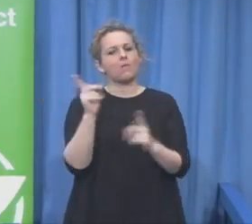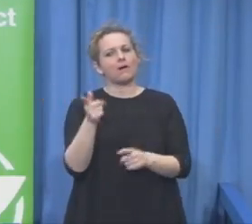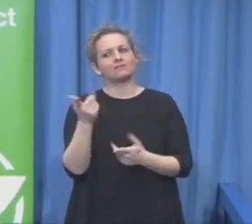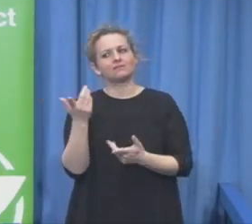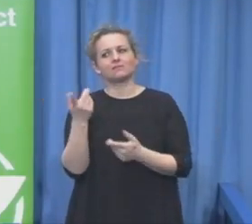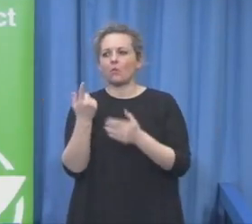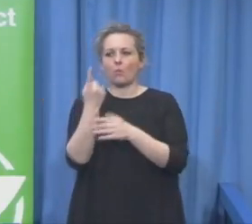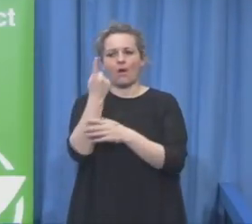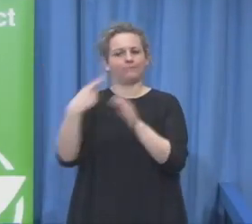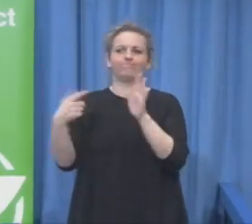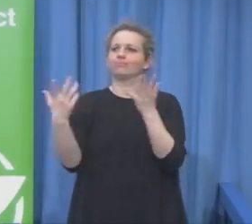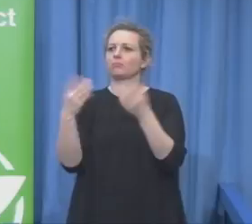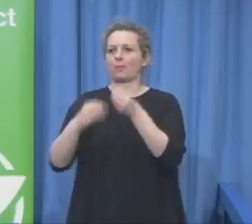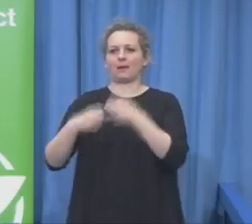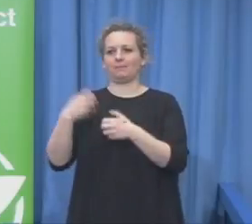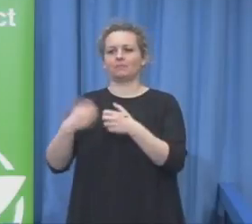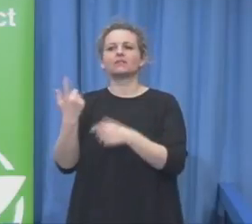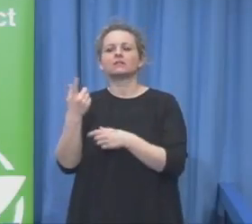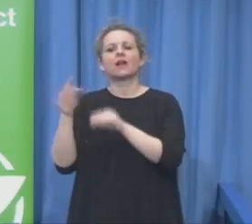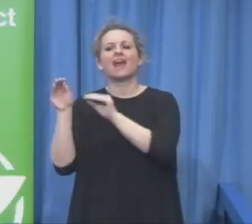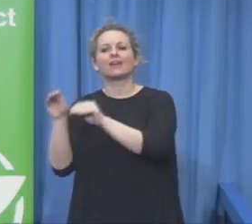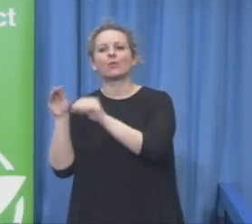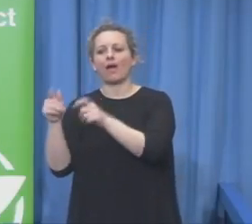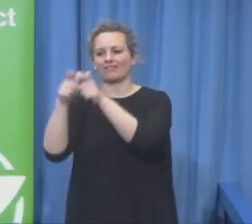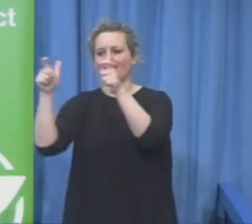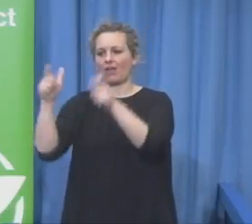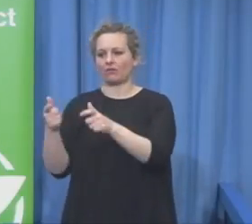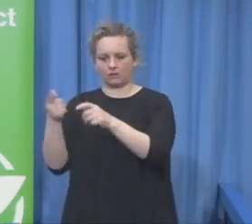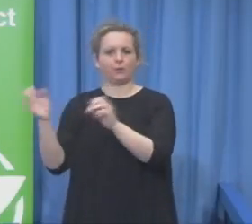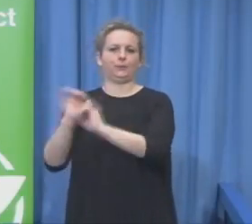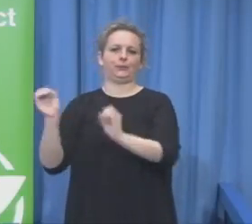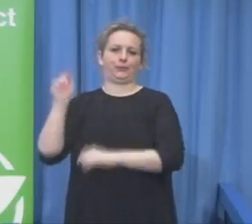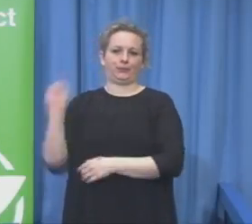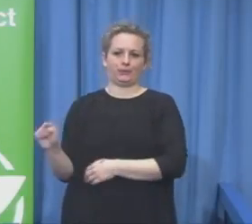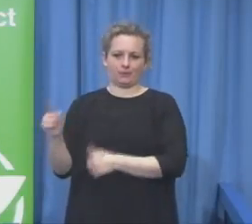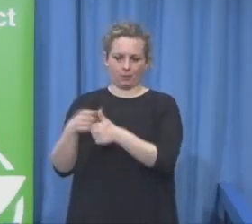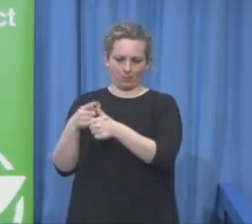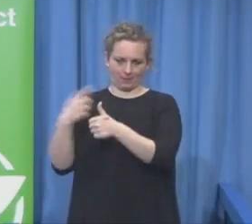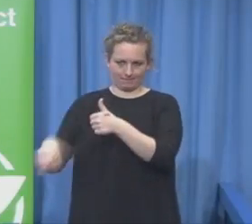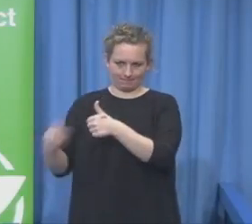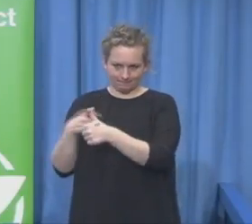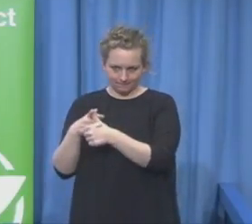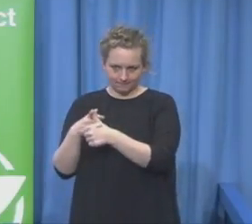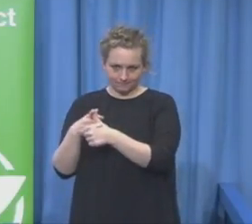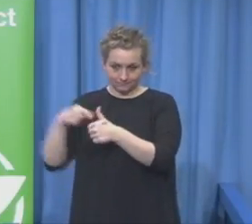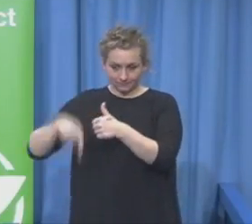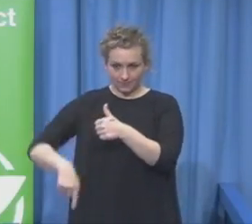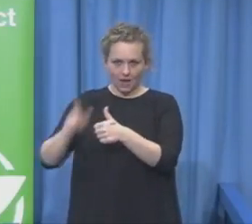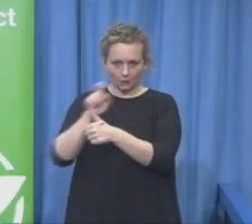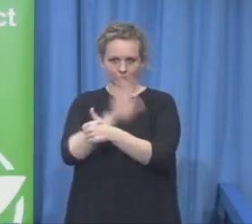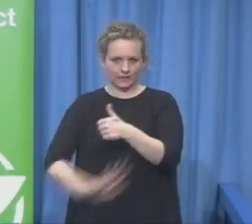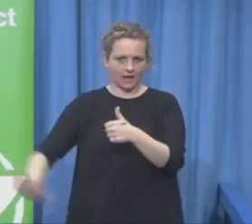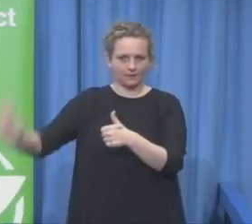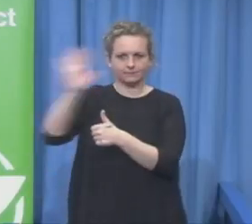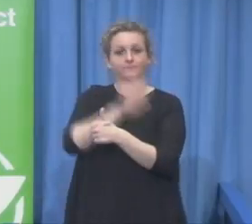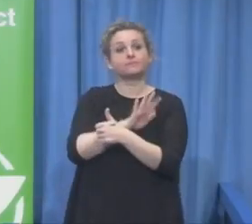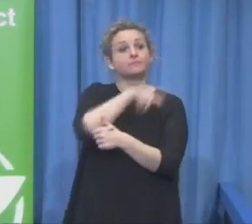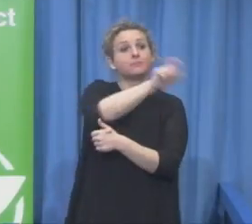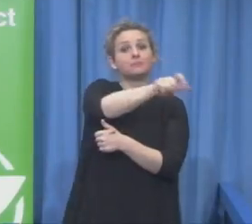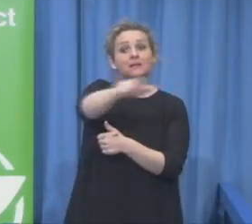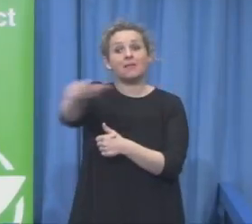in Austria, people with learning difficulties have to leave school in the age of 15 usually,